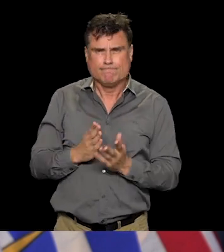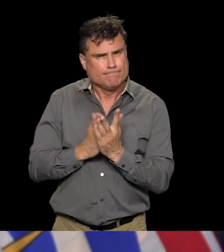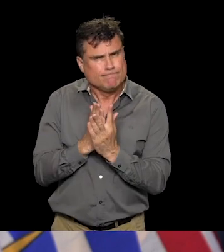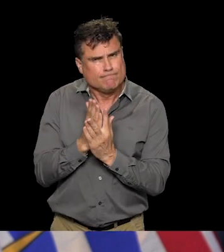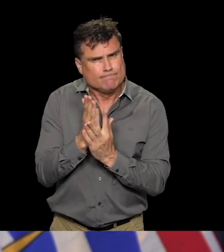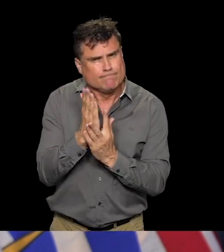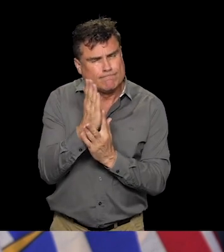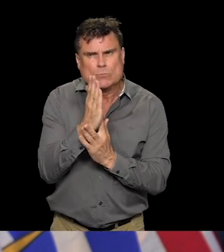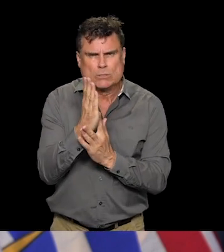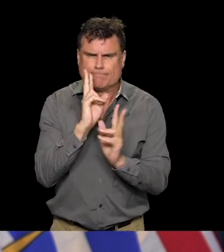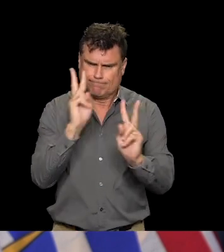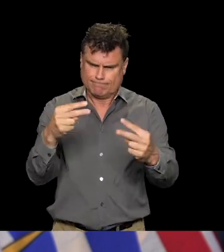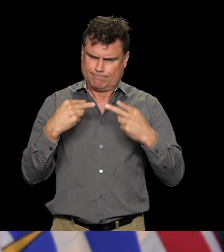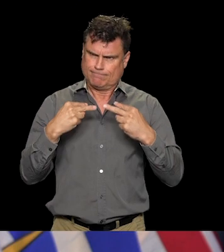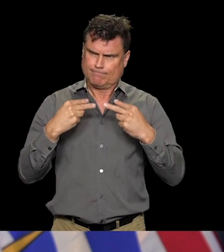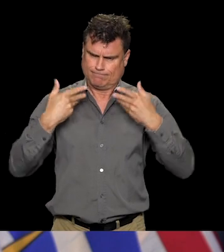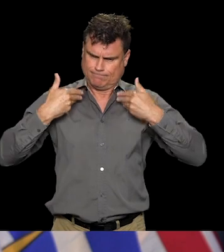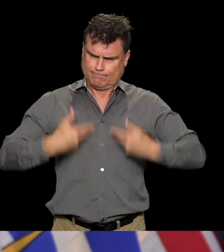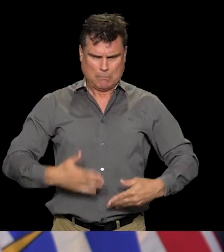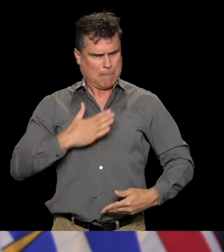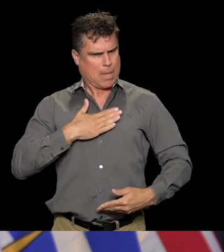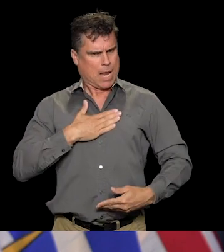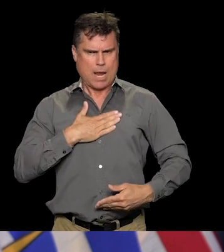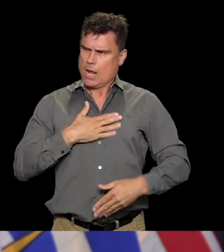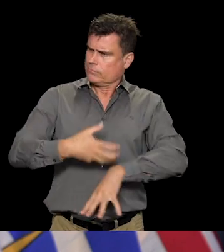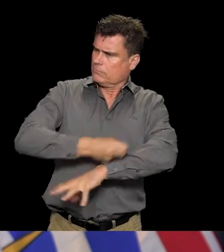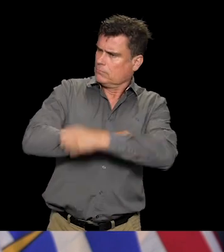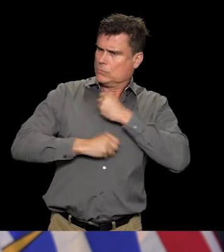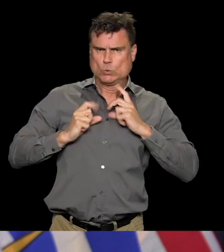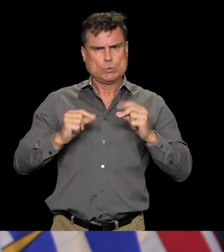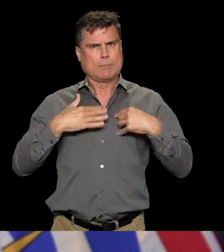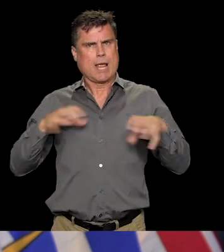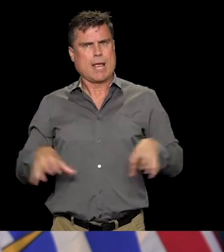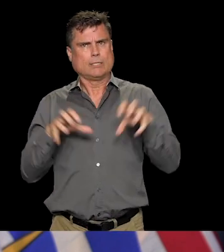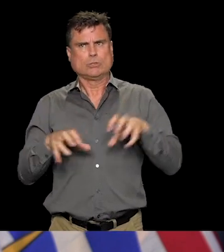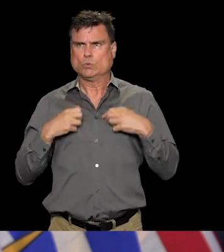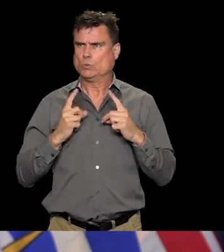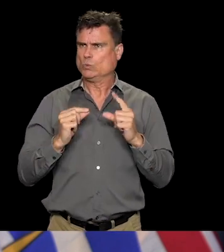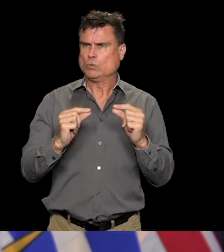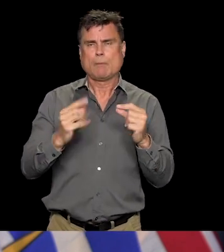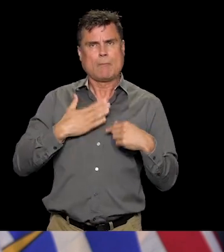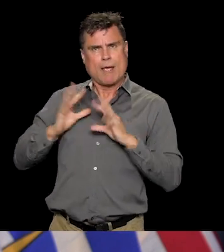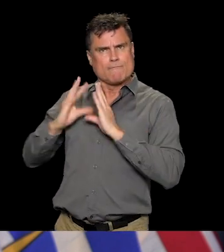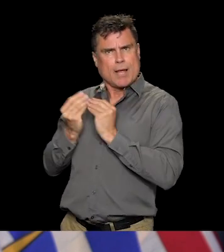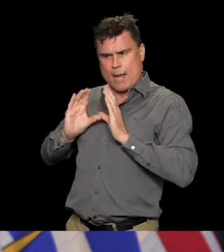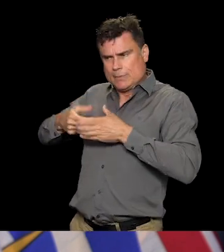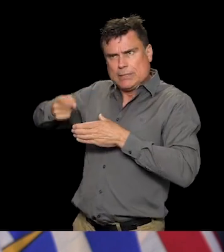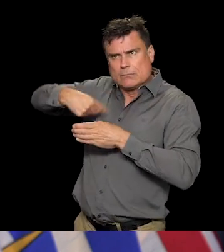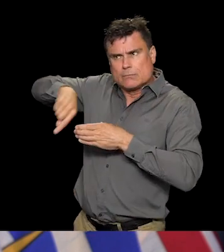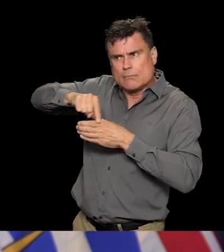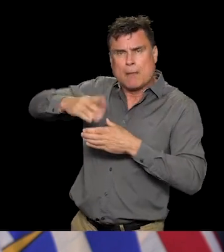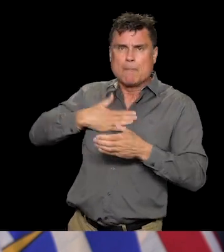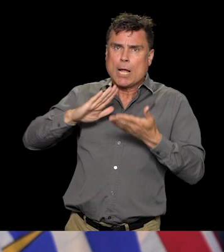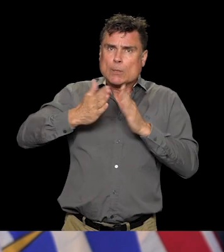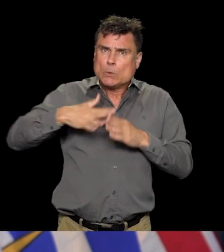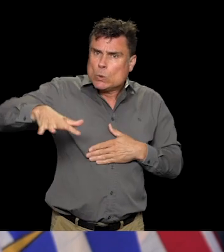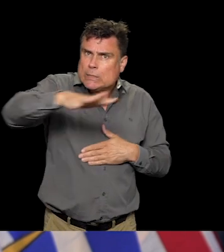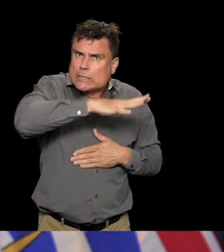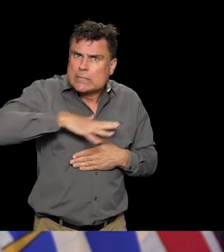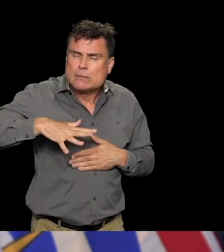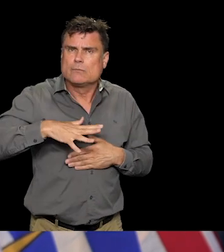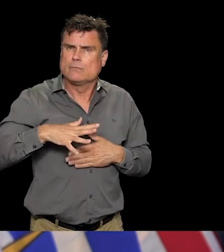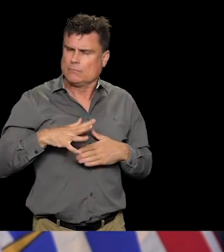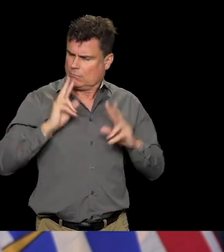our own risks, our own risks in our family, our risks in our small communities, particularly if we're going back to school,